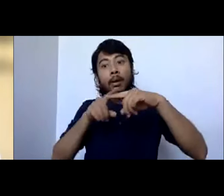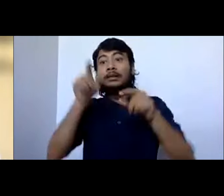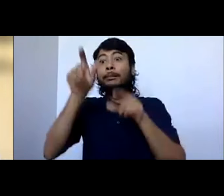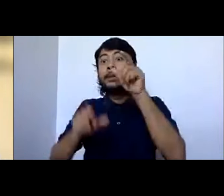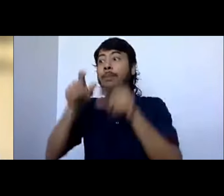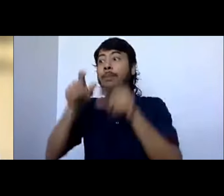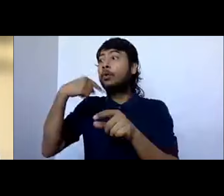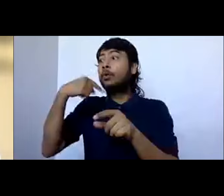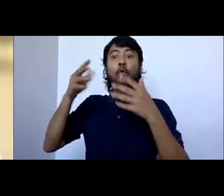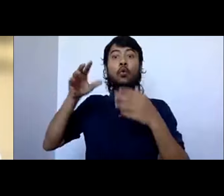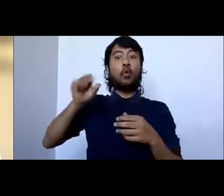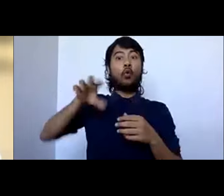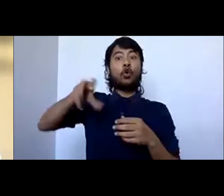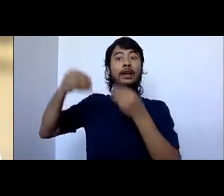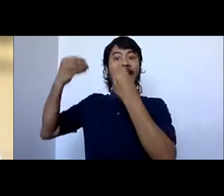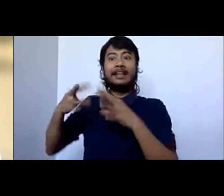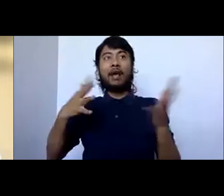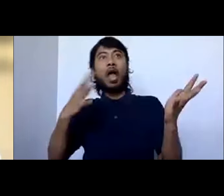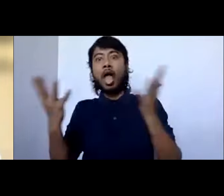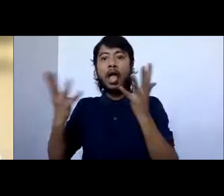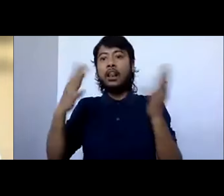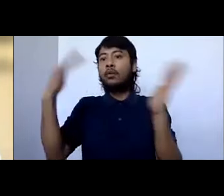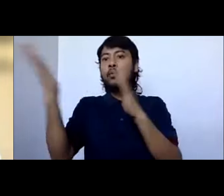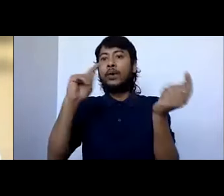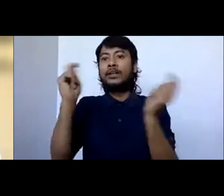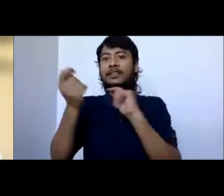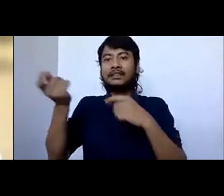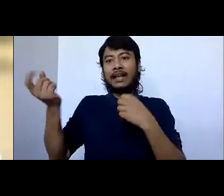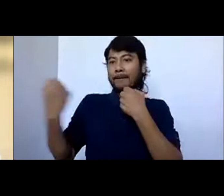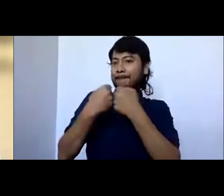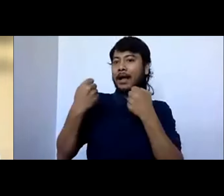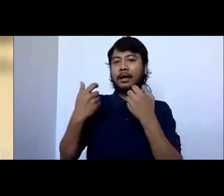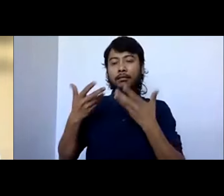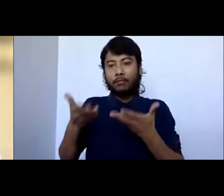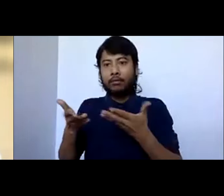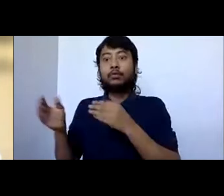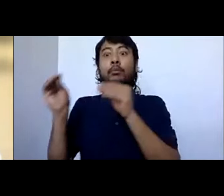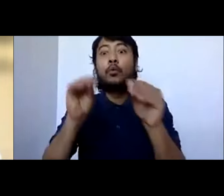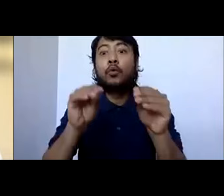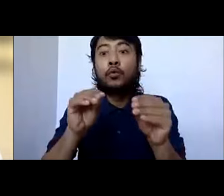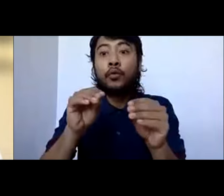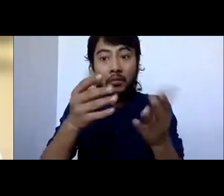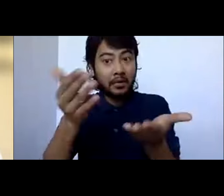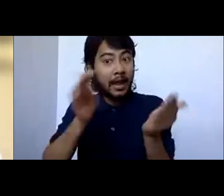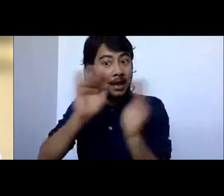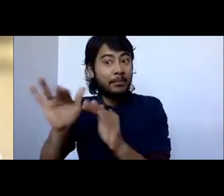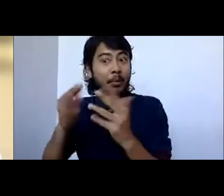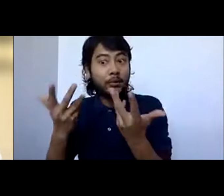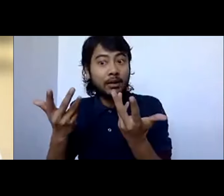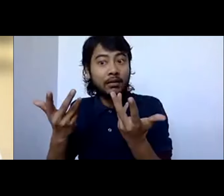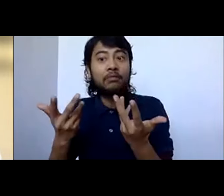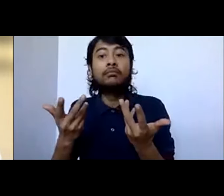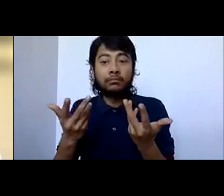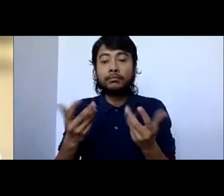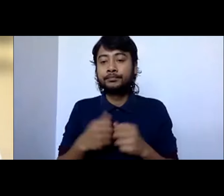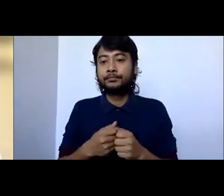One of the questions you asked me right at the starting, you know, was how can youth get involved? It's been interesting to see,